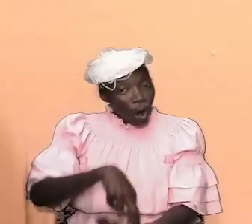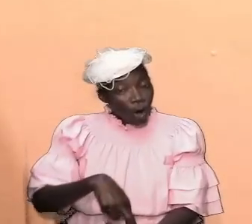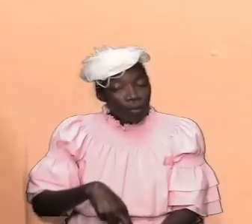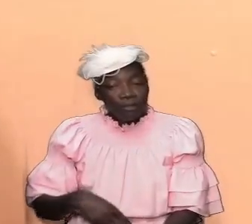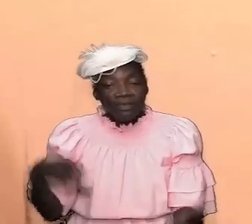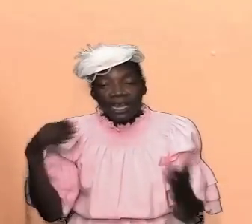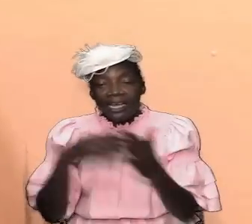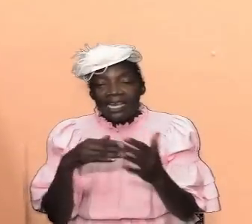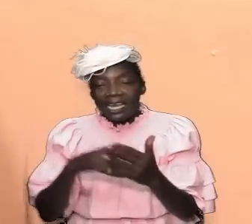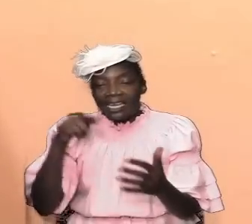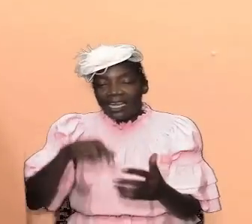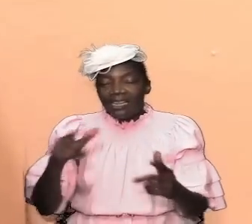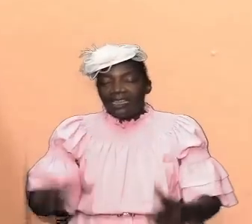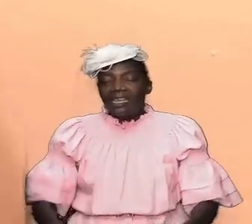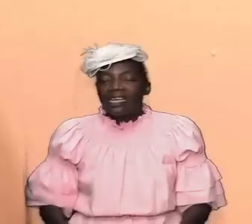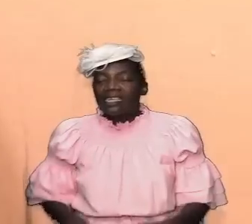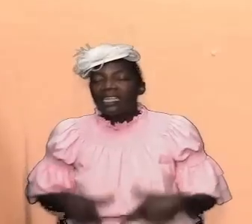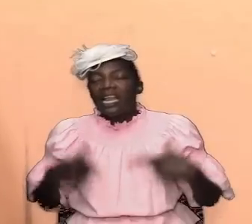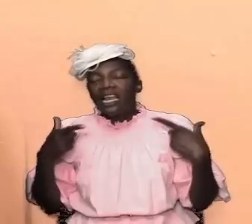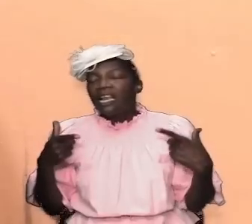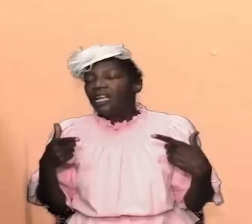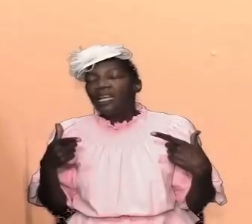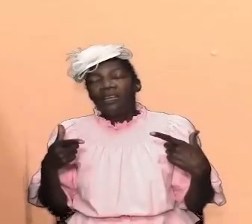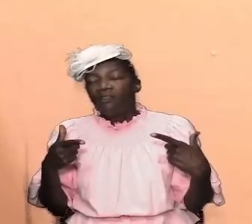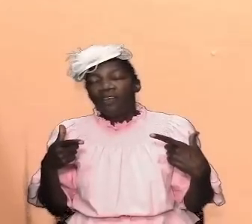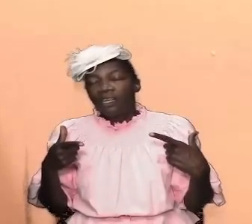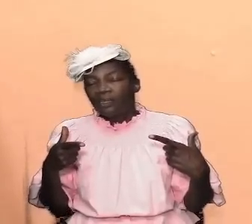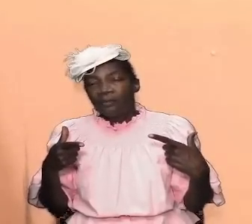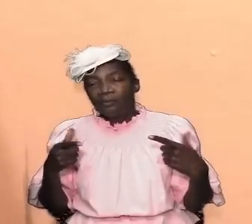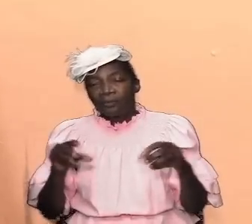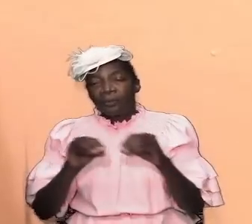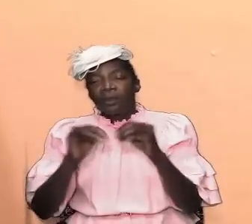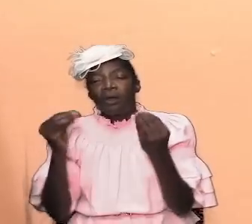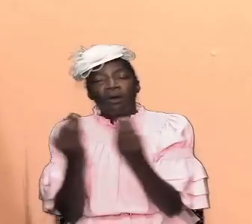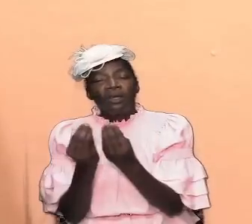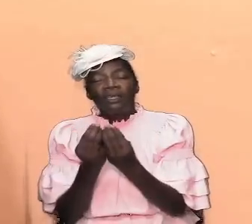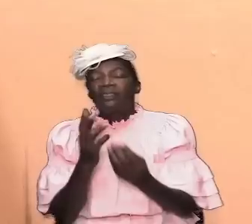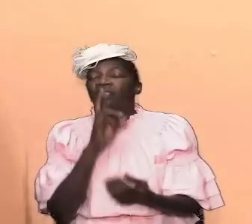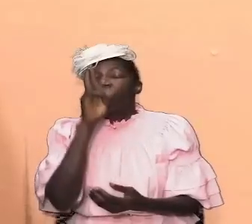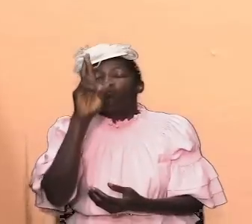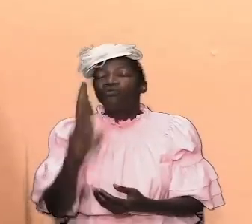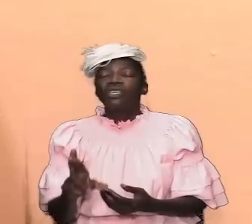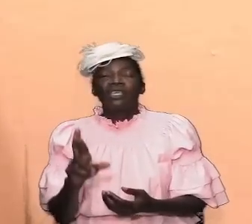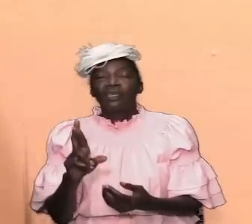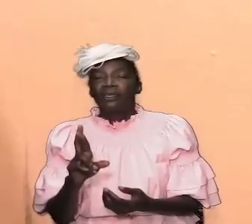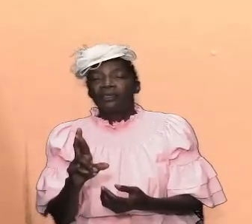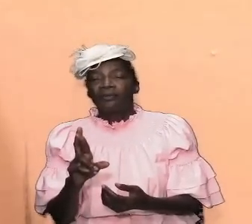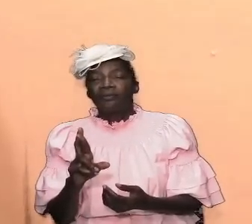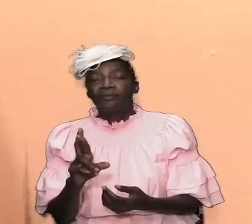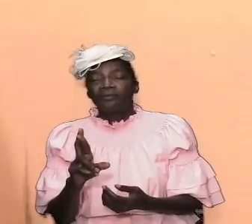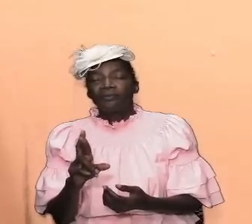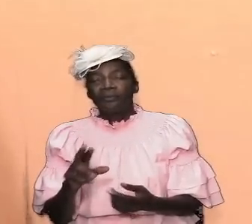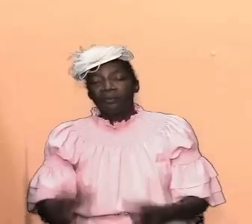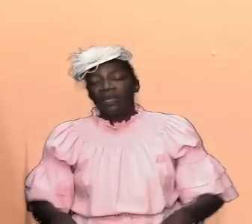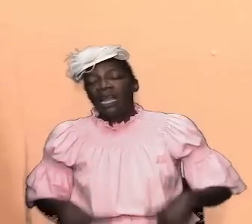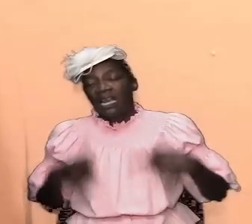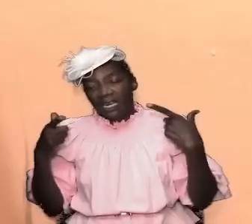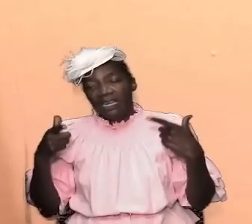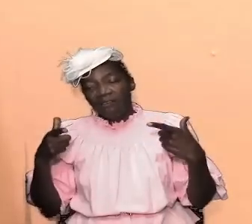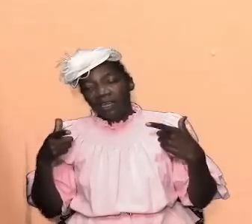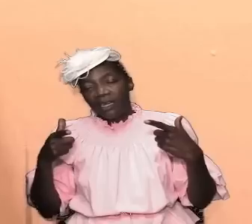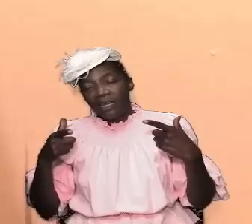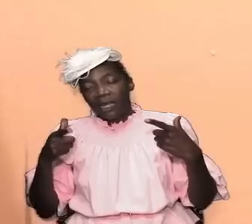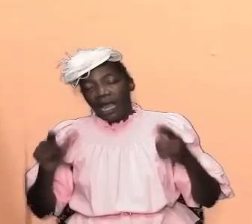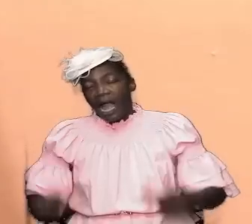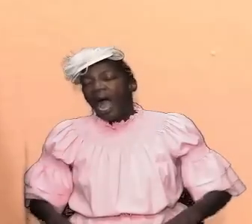living organism is real as i said living it is alive